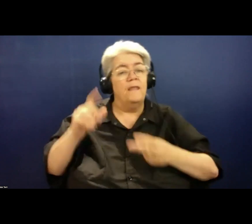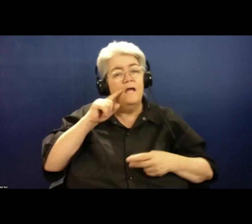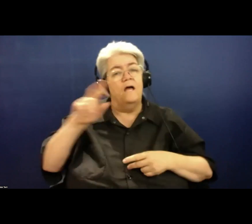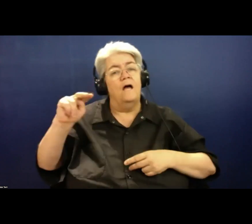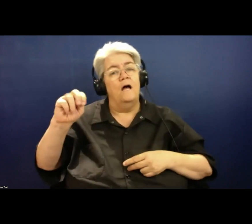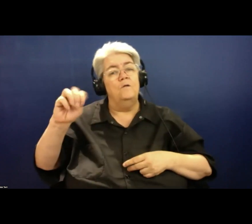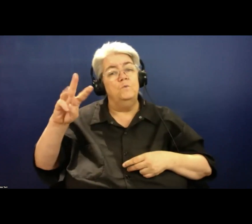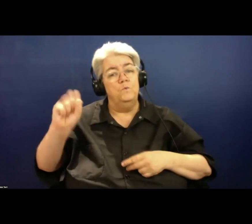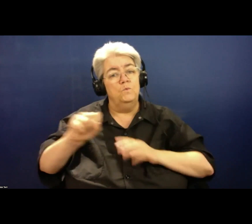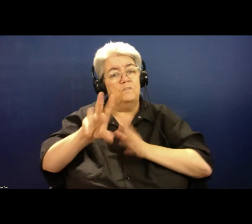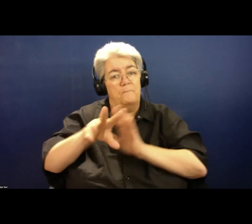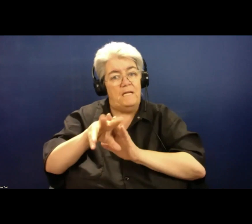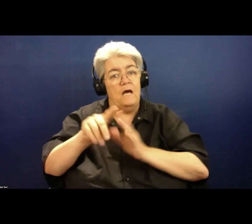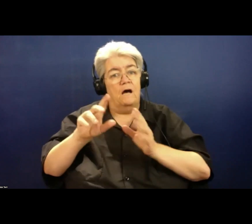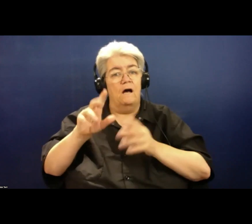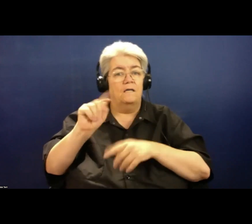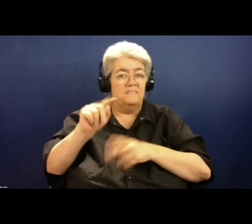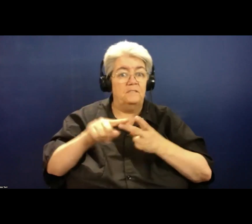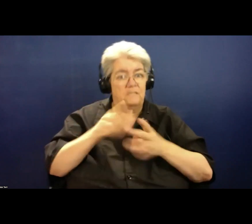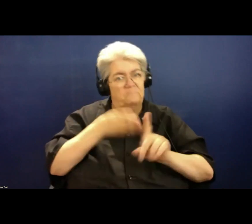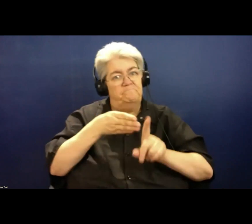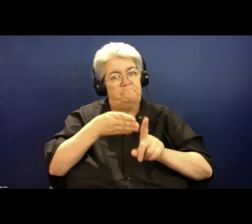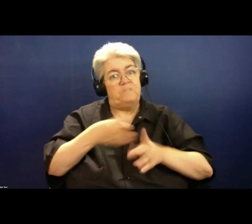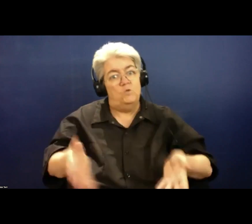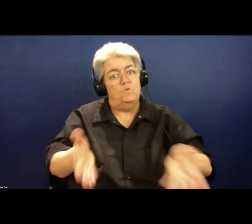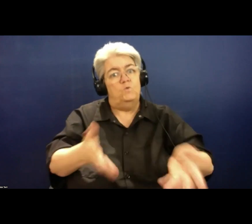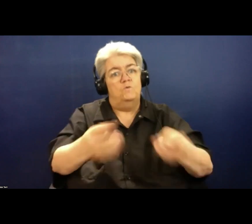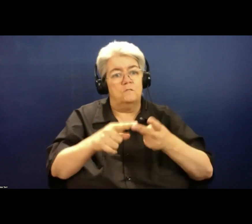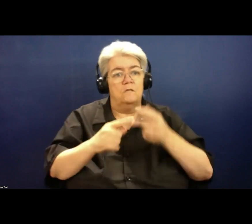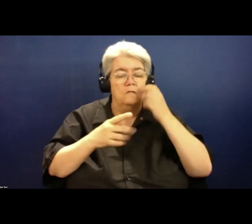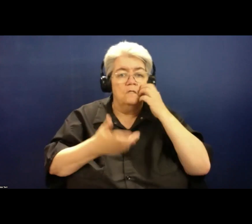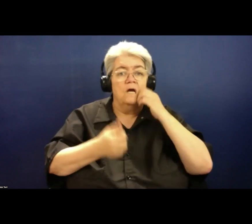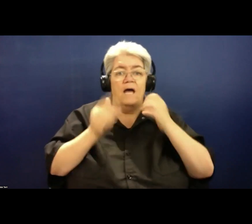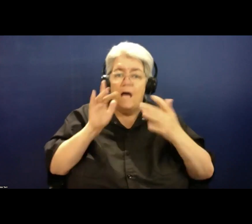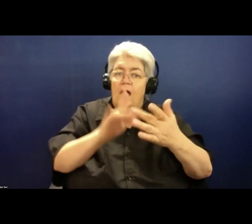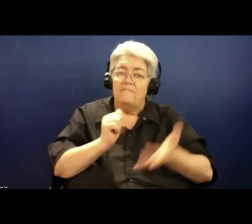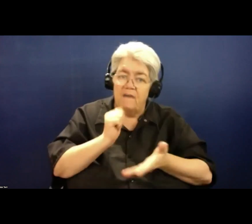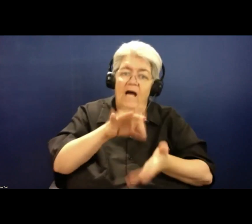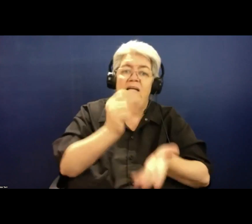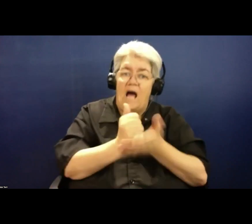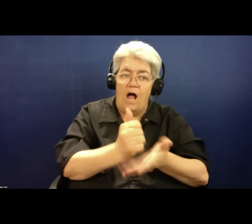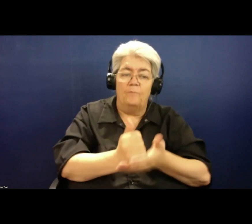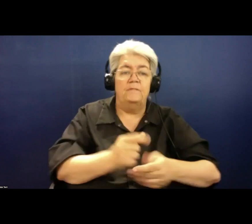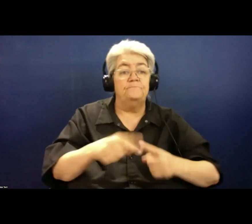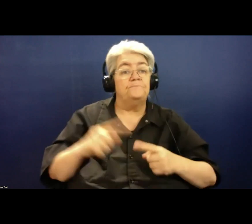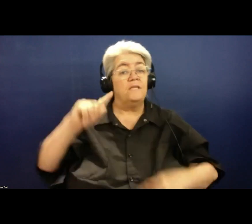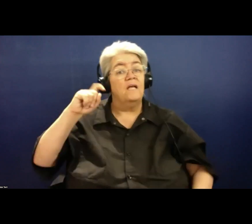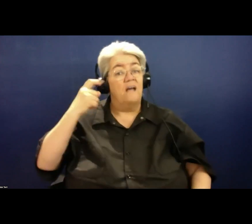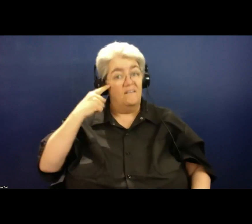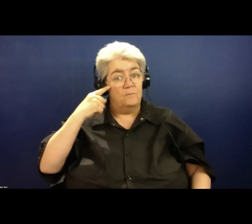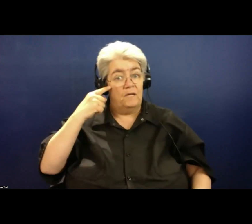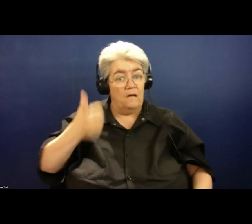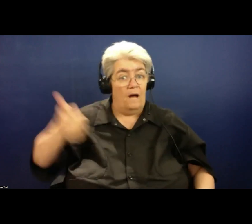role in saying, you know, use Lifeline, use other resources, resources, reach out and get help. The government here in Australia